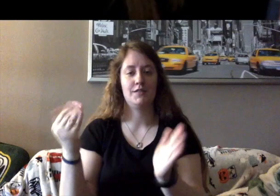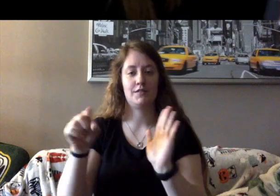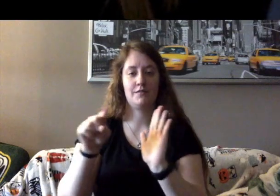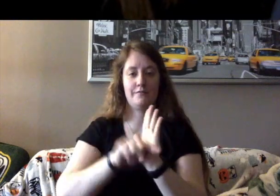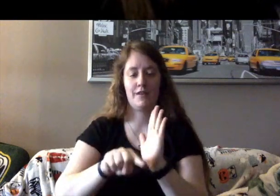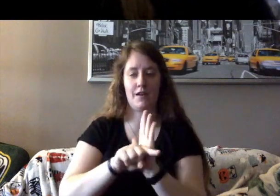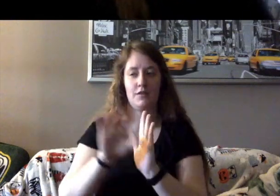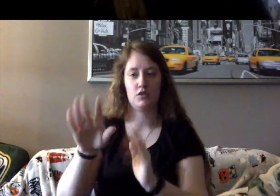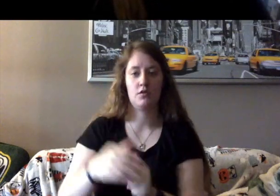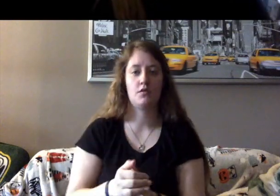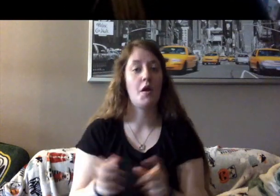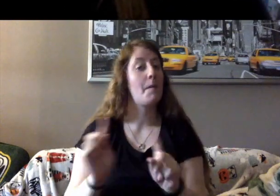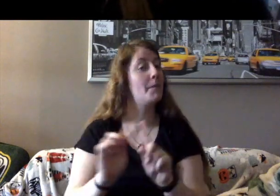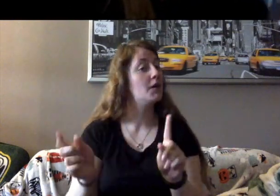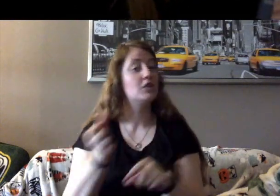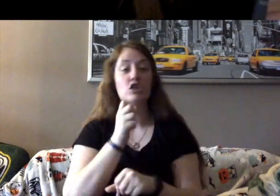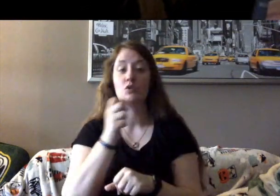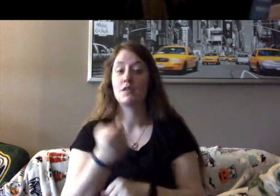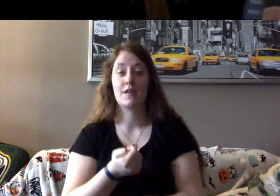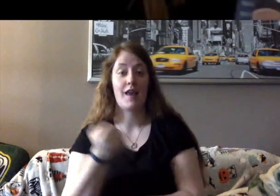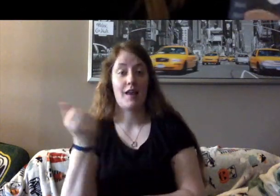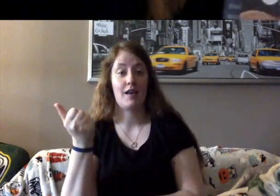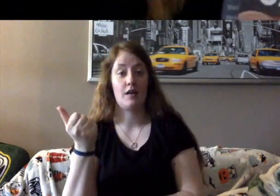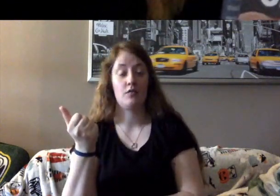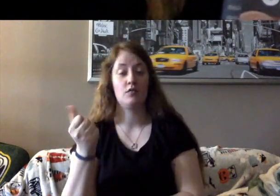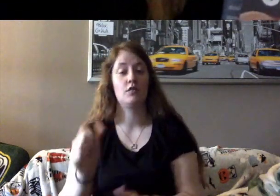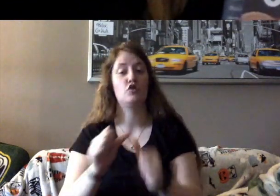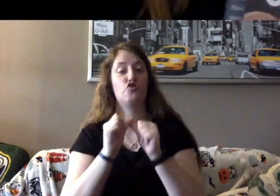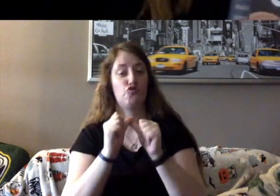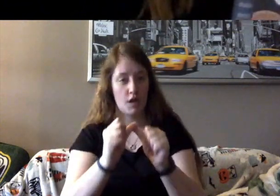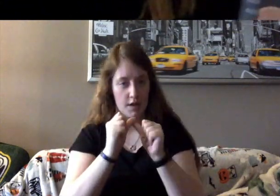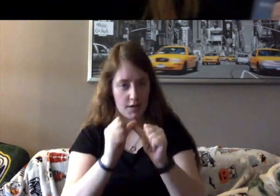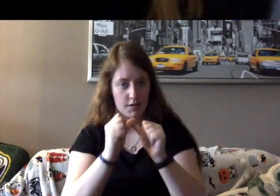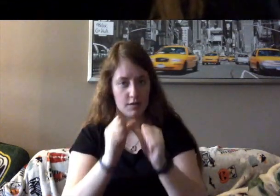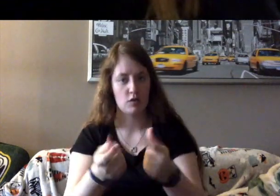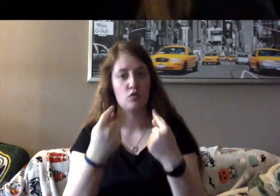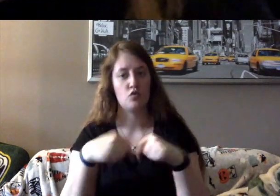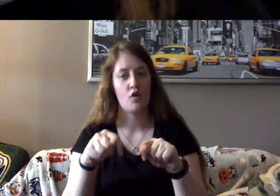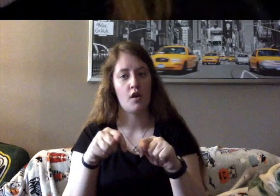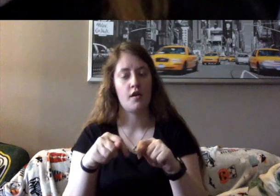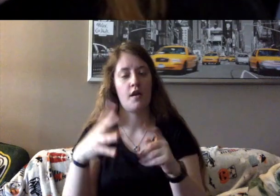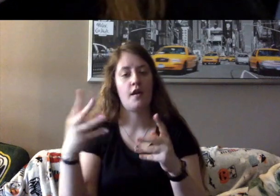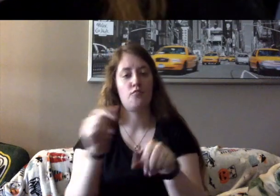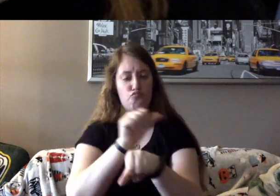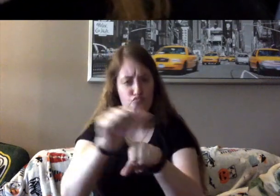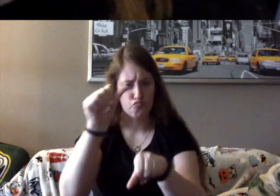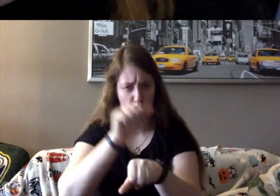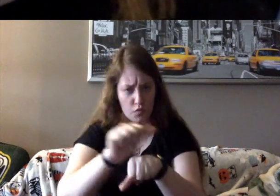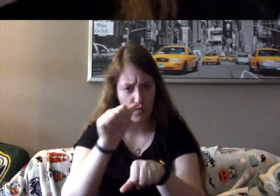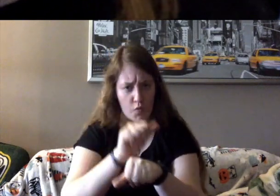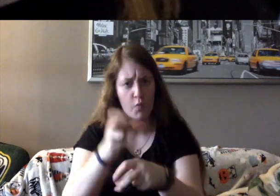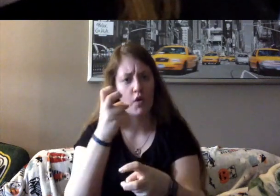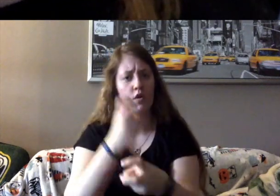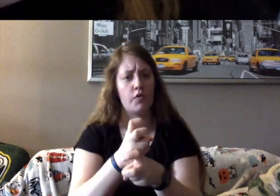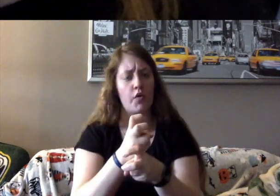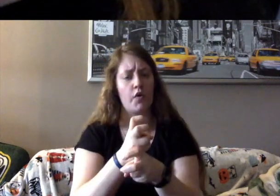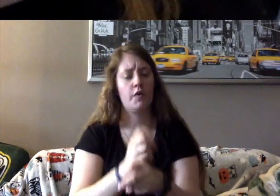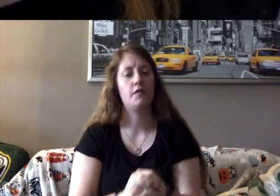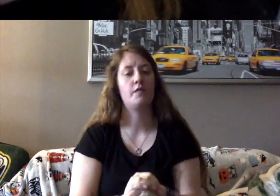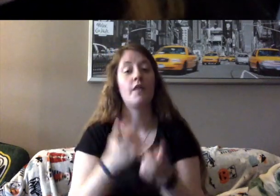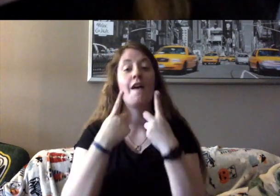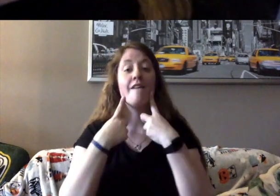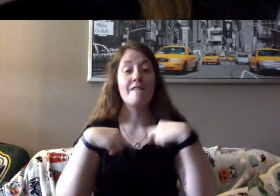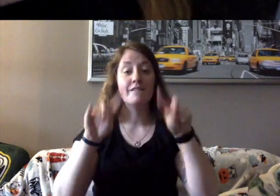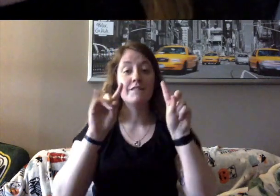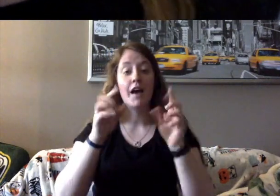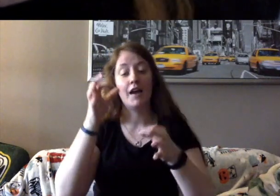out. She resisted and persisted. Finally, a judge hired her and she